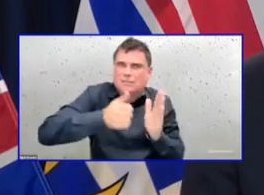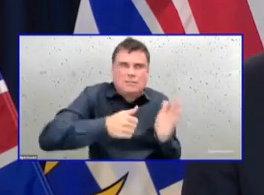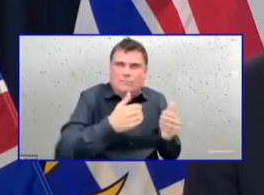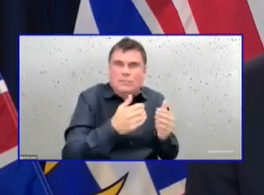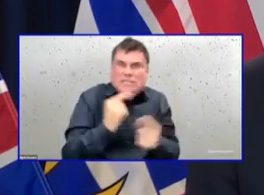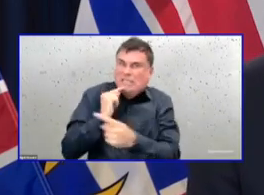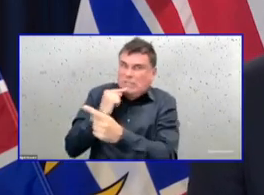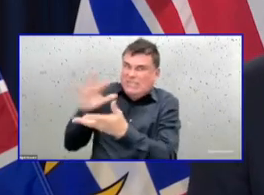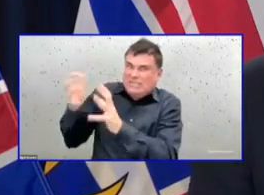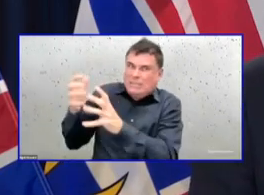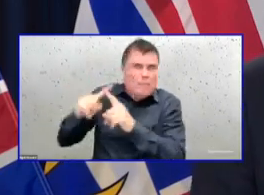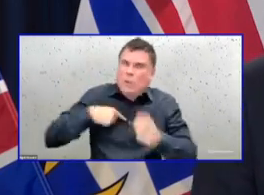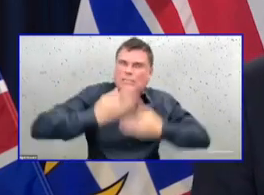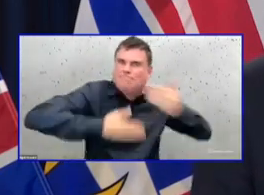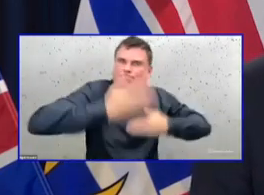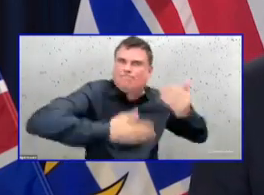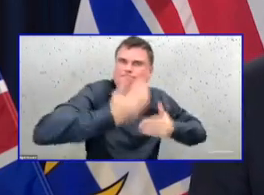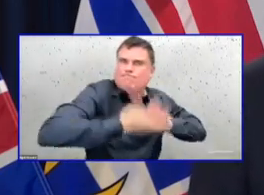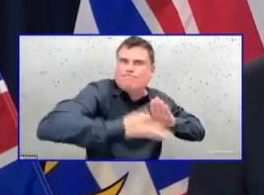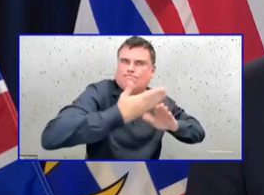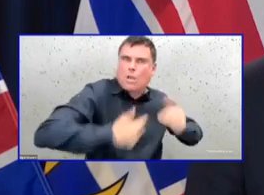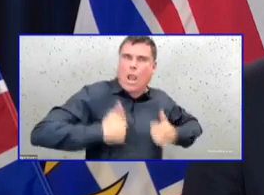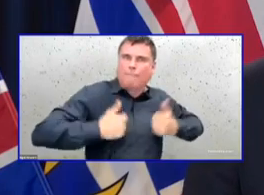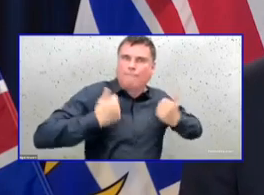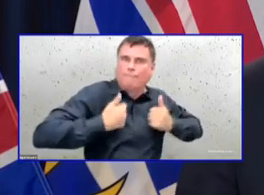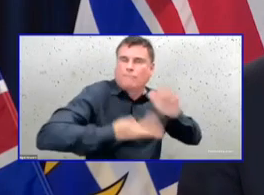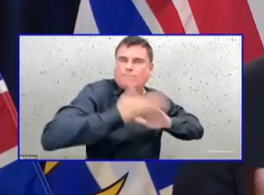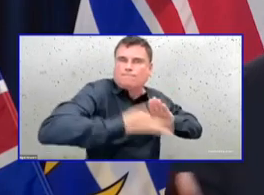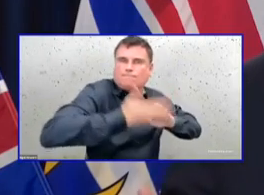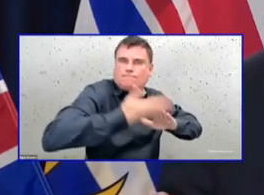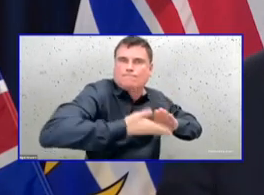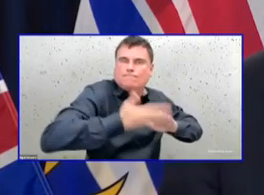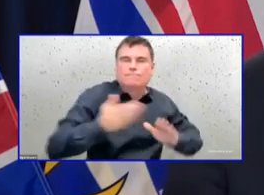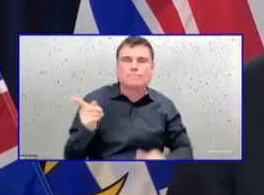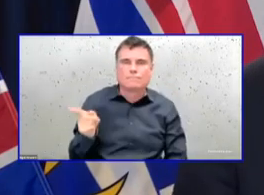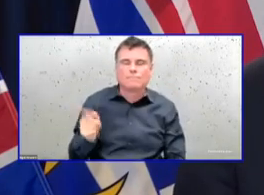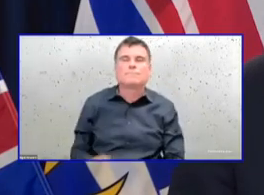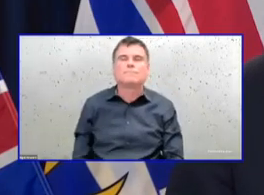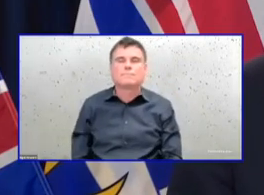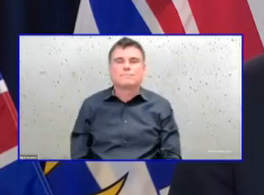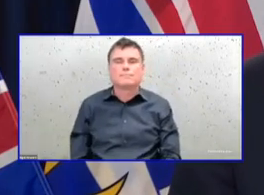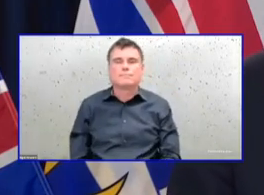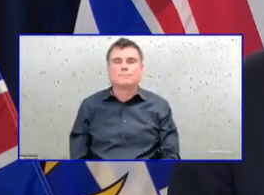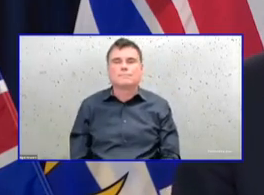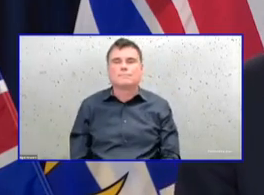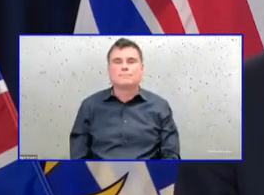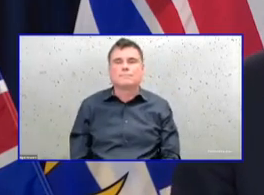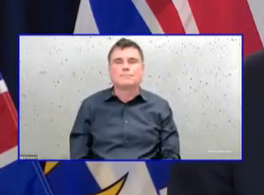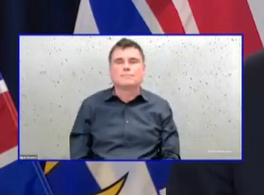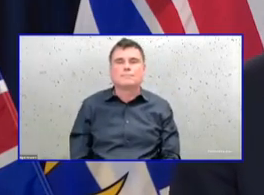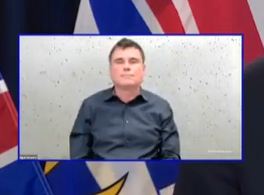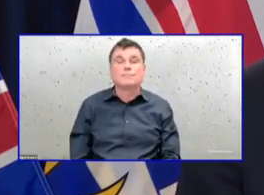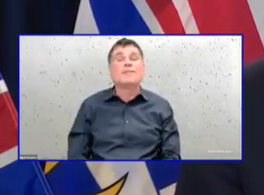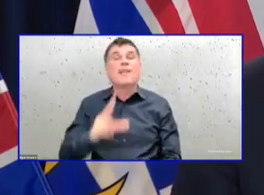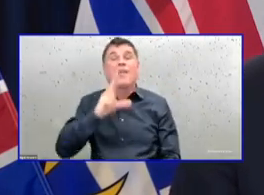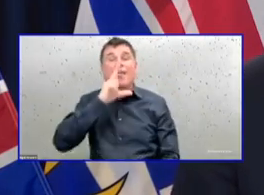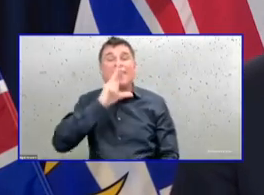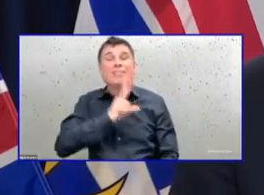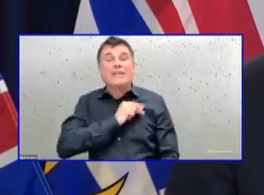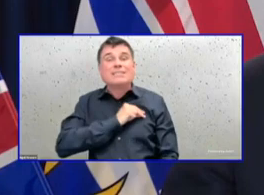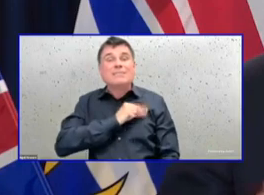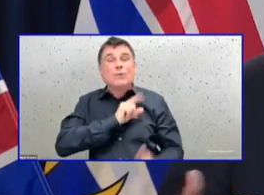I'll note that that week included Thanksgiving, so there was a statutory holiday in that week, which is